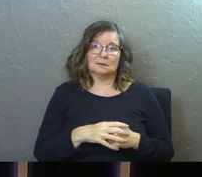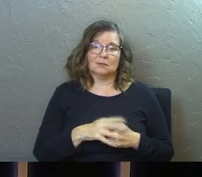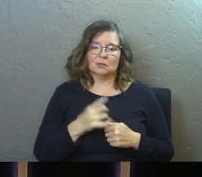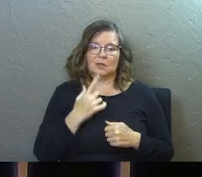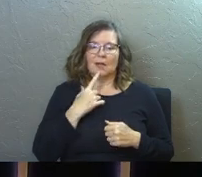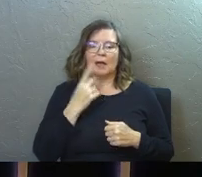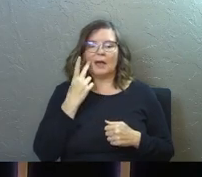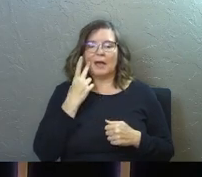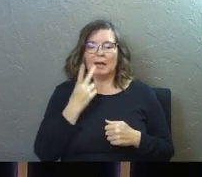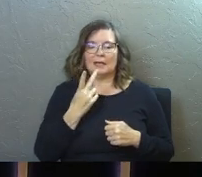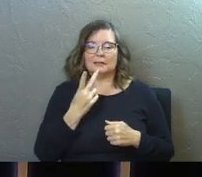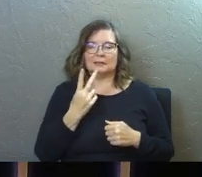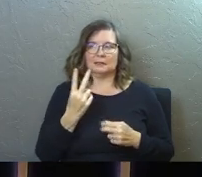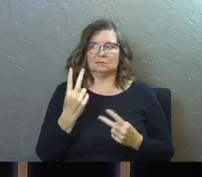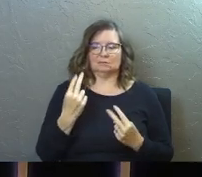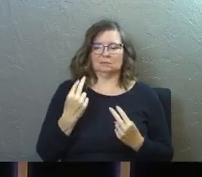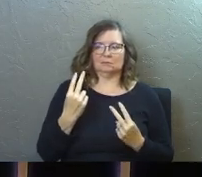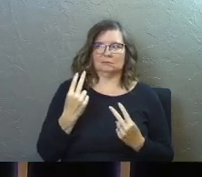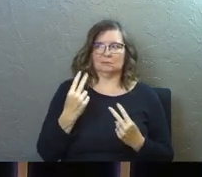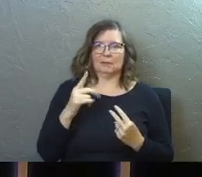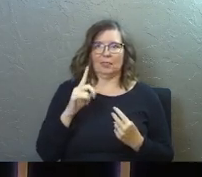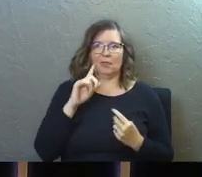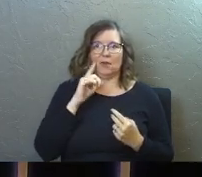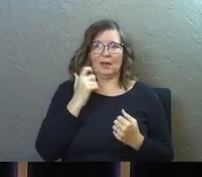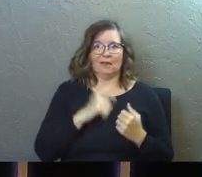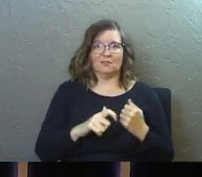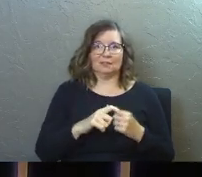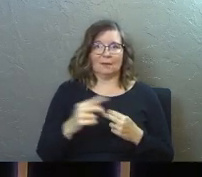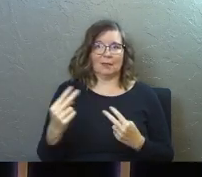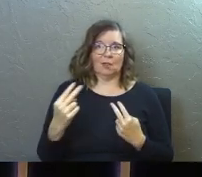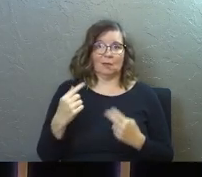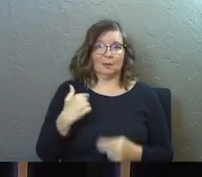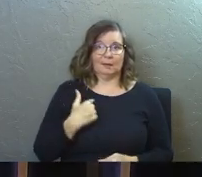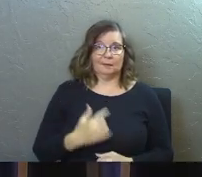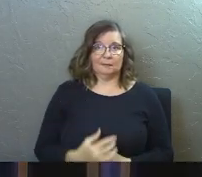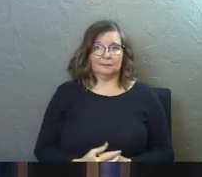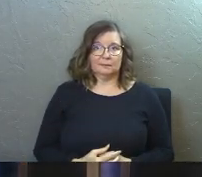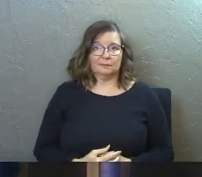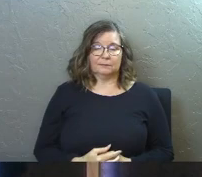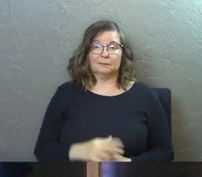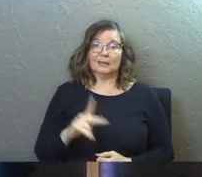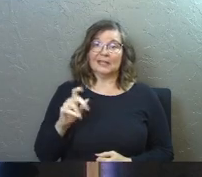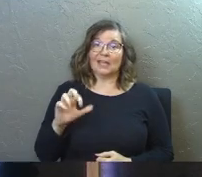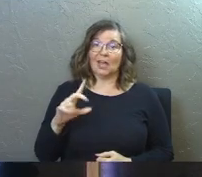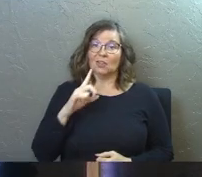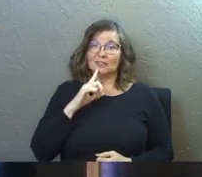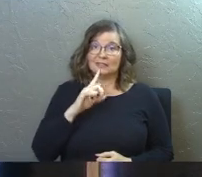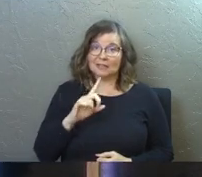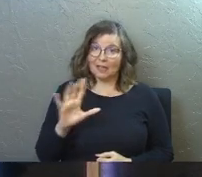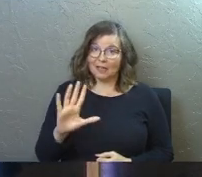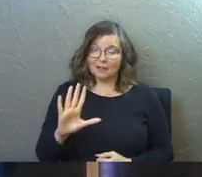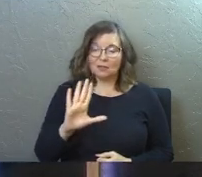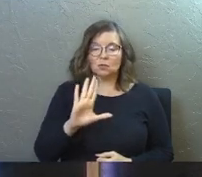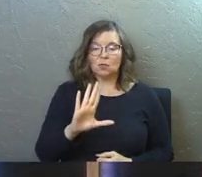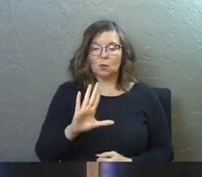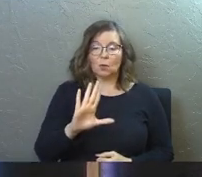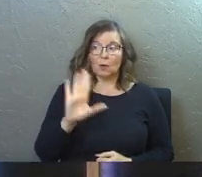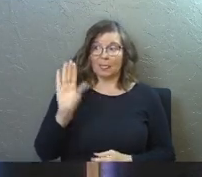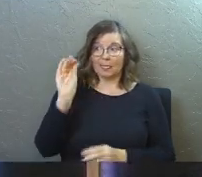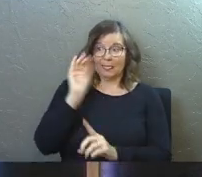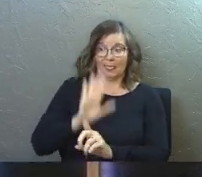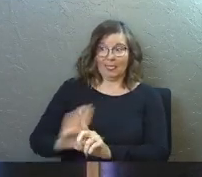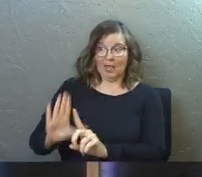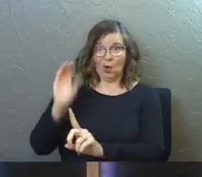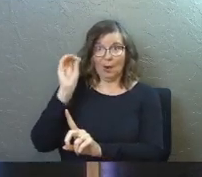You're like, I see the condemnation in their eyes every single time. What Keller is saying is you're putting their